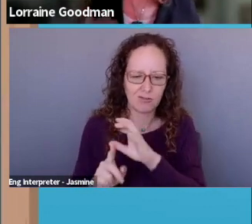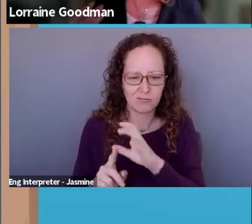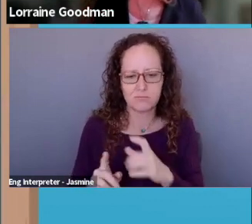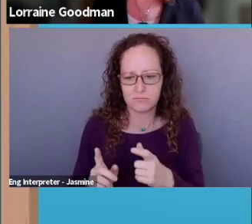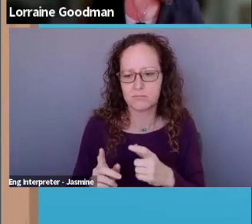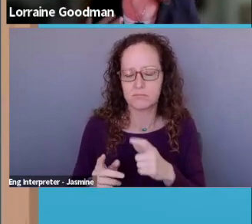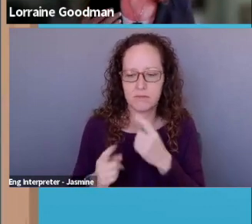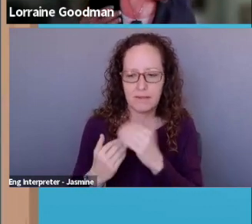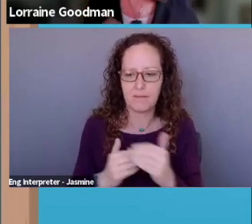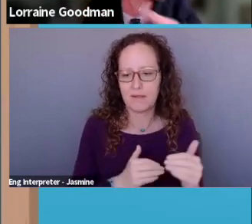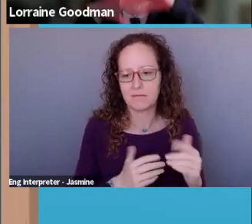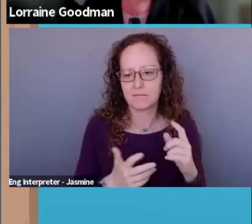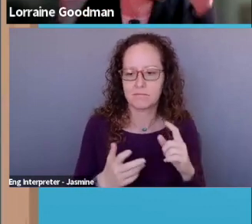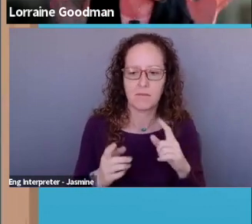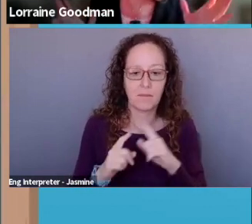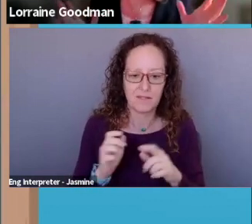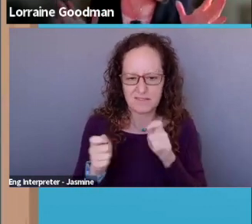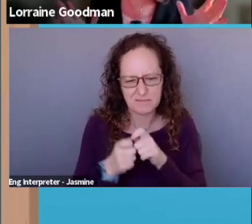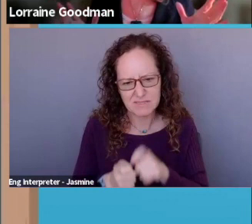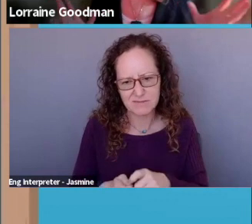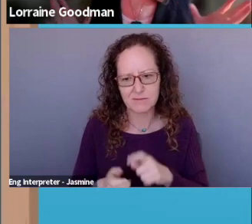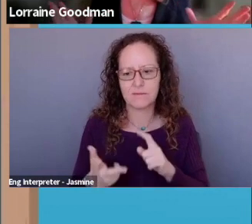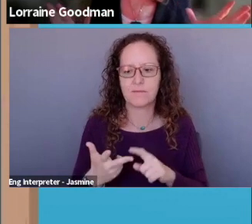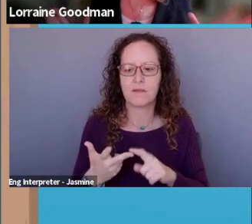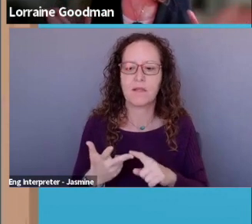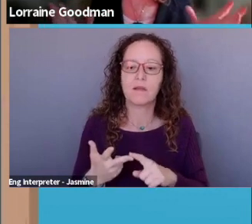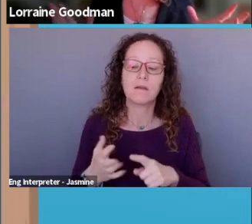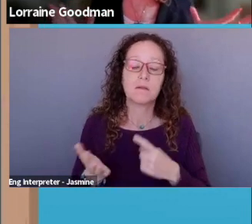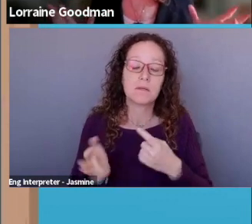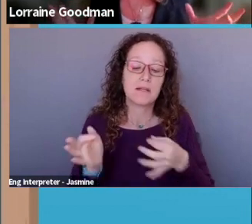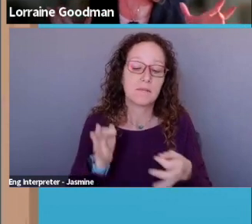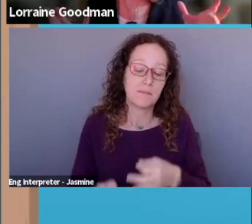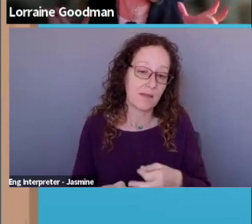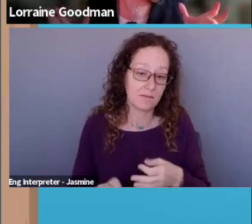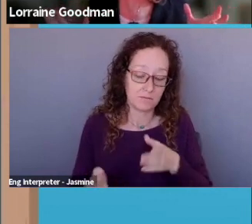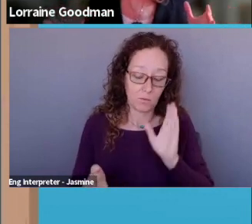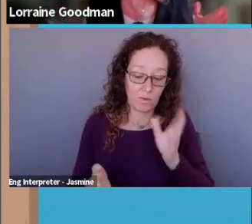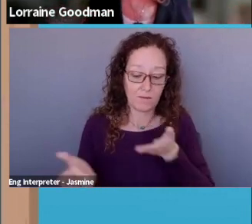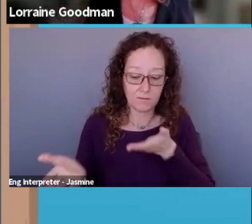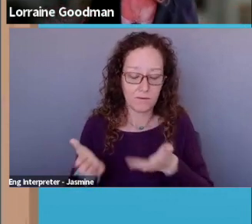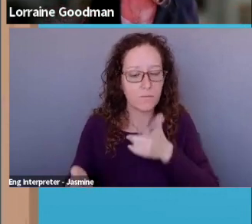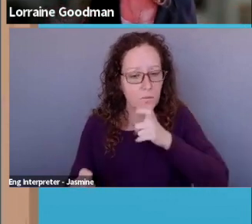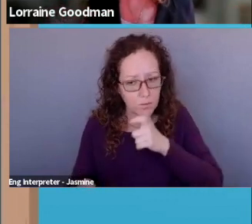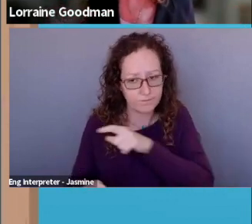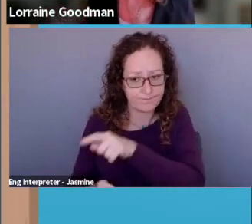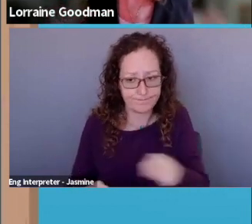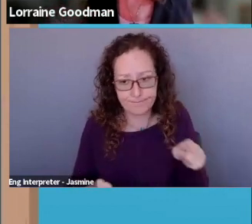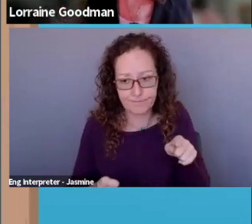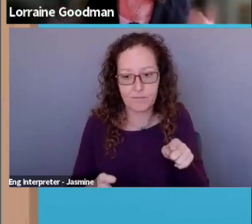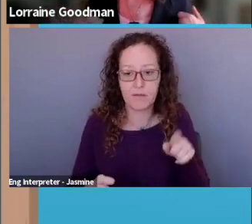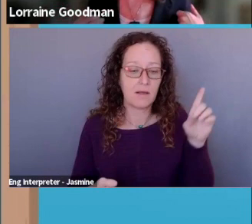Include demographics. Remember to be as wide in your term, your use of the word demographics as you can be.